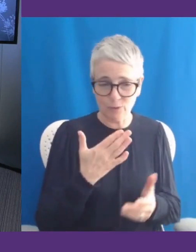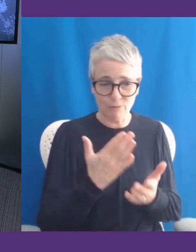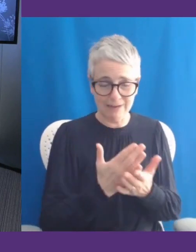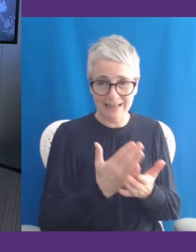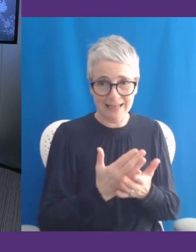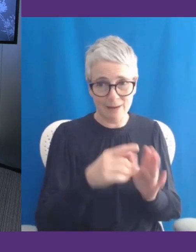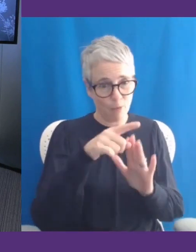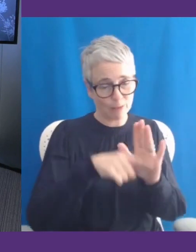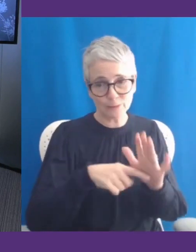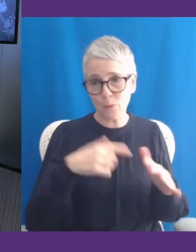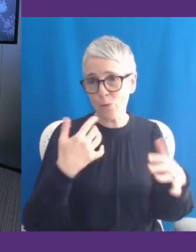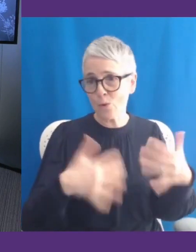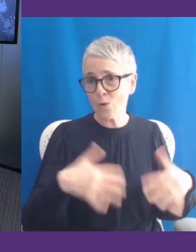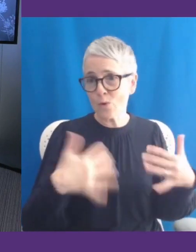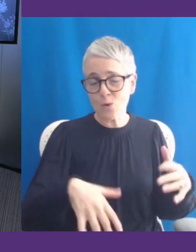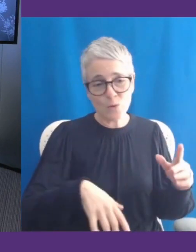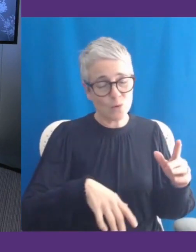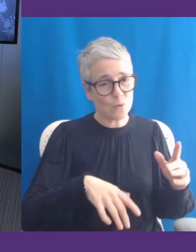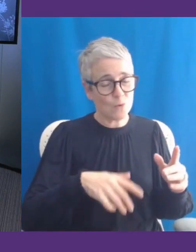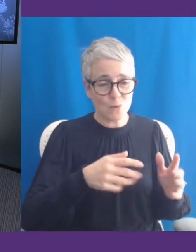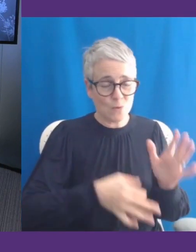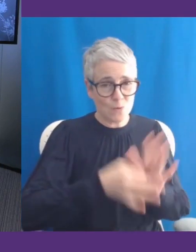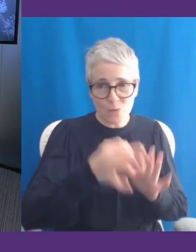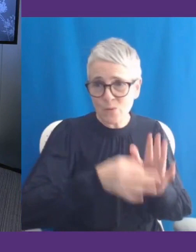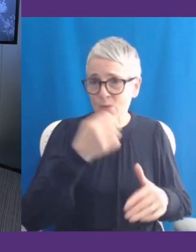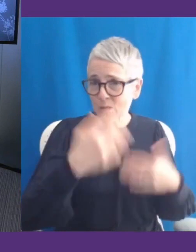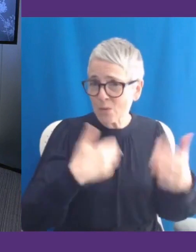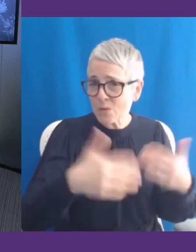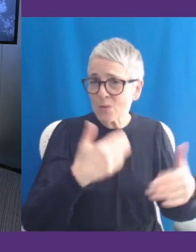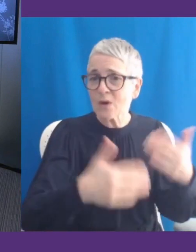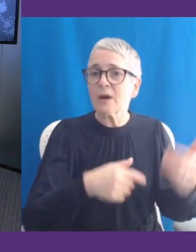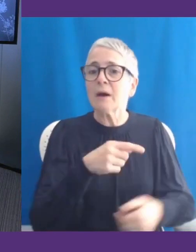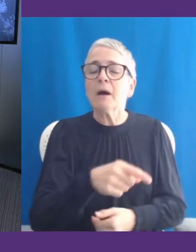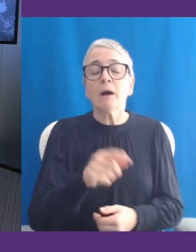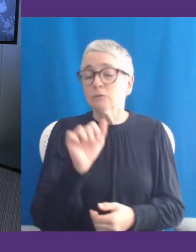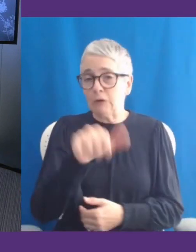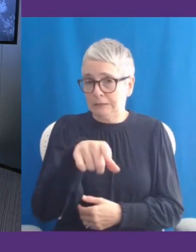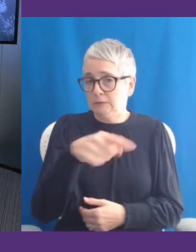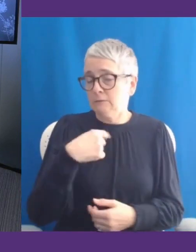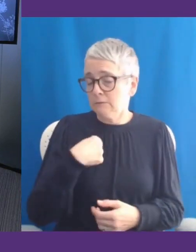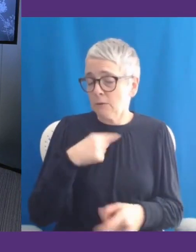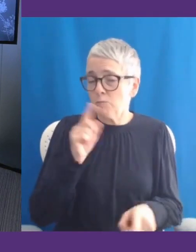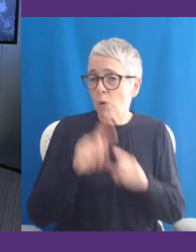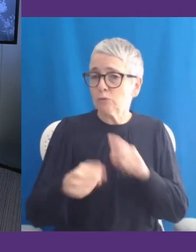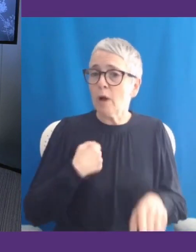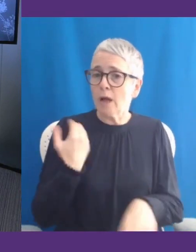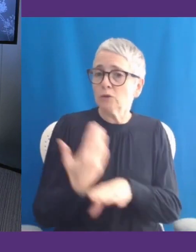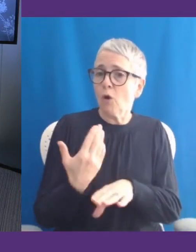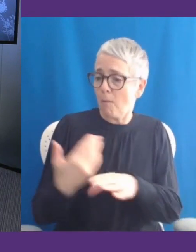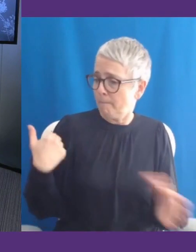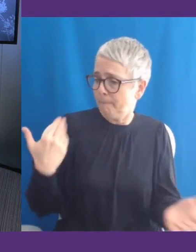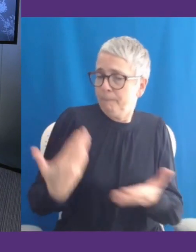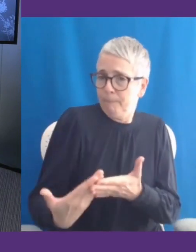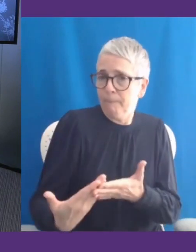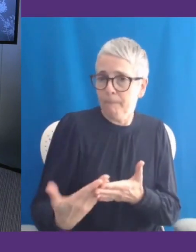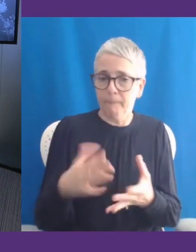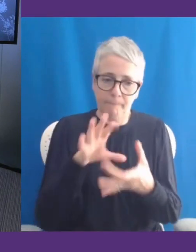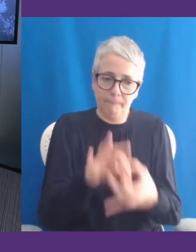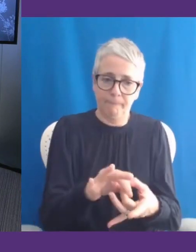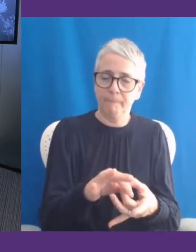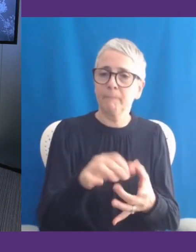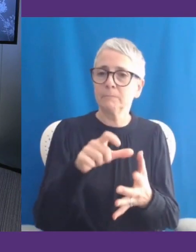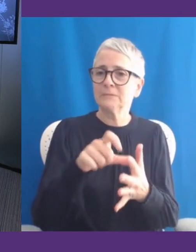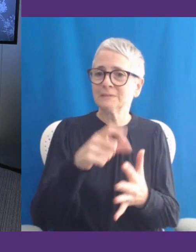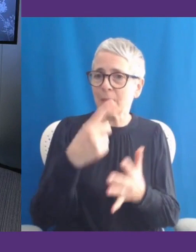And you're right. I have spent the majority of my career in disability, not-for-profits, NGOs, working